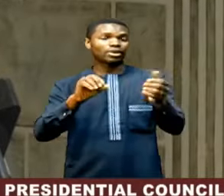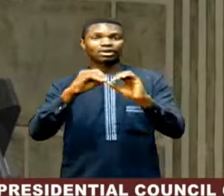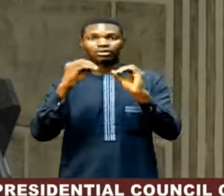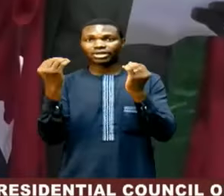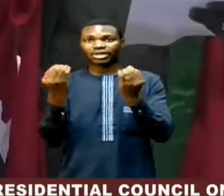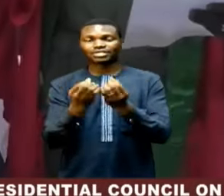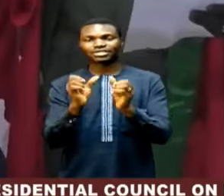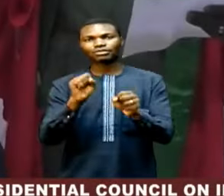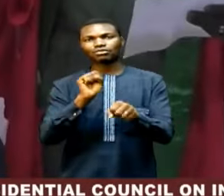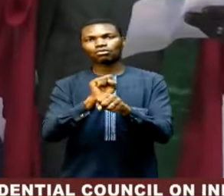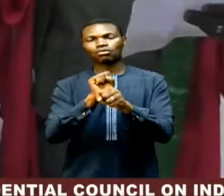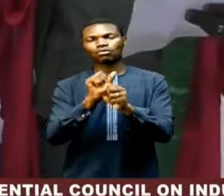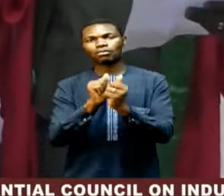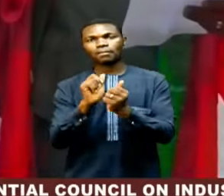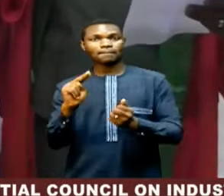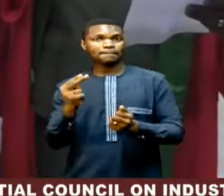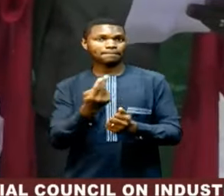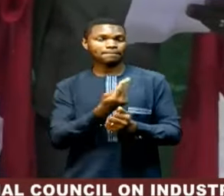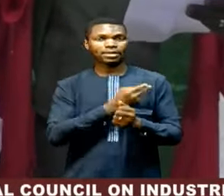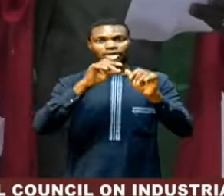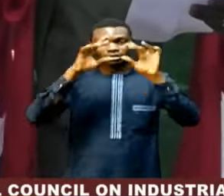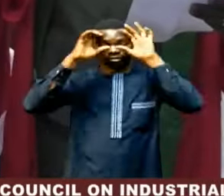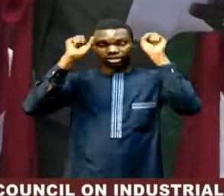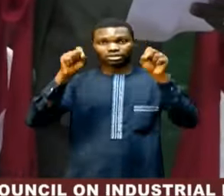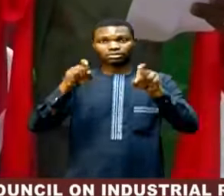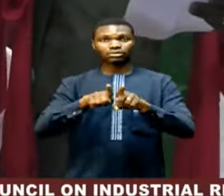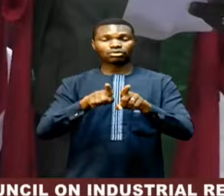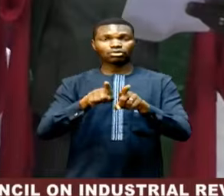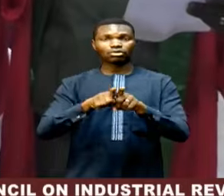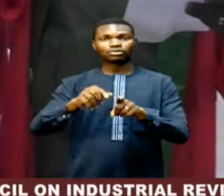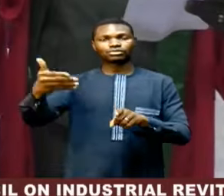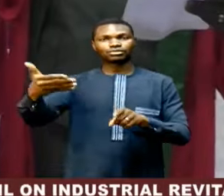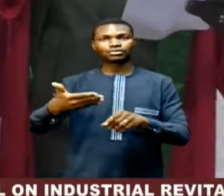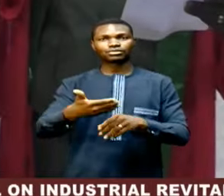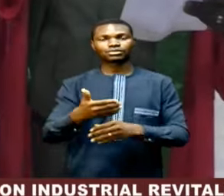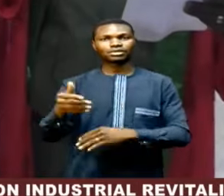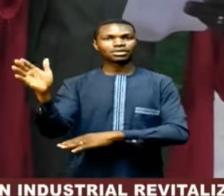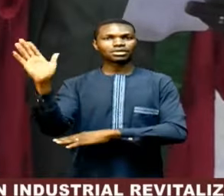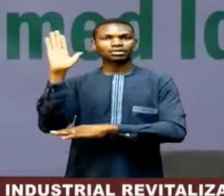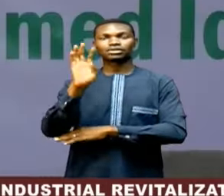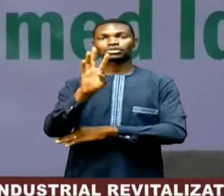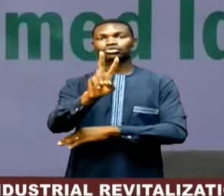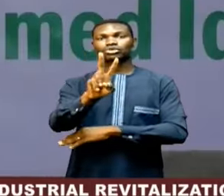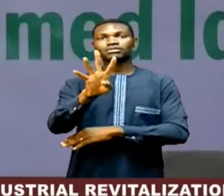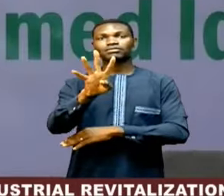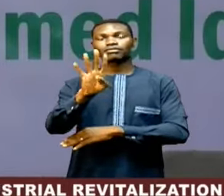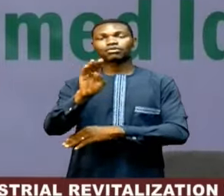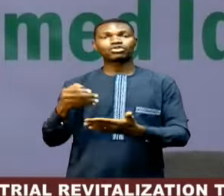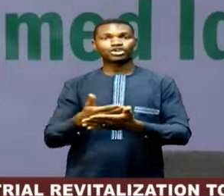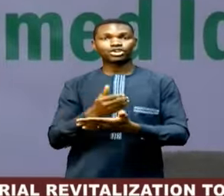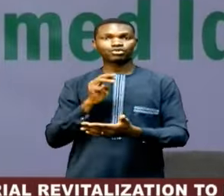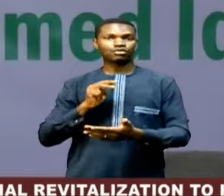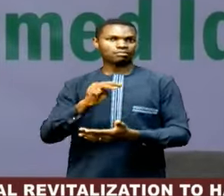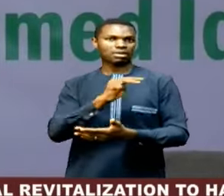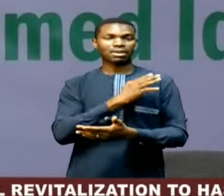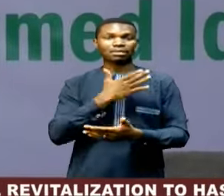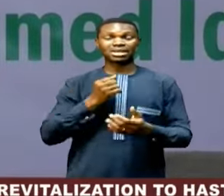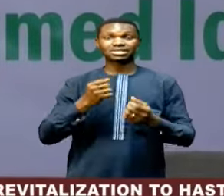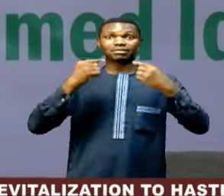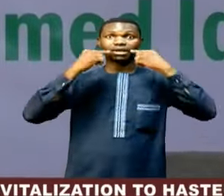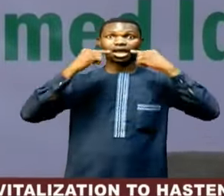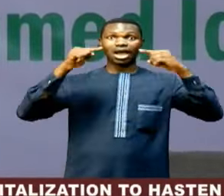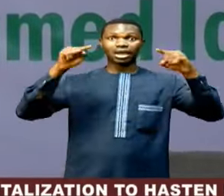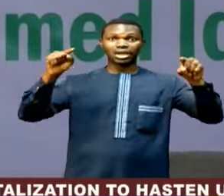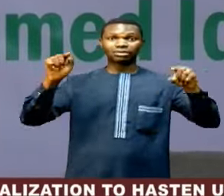The President also inducted 24 new members of the Institute. I hereby declare you, according